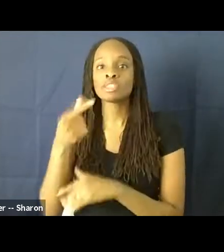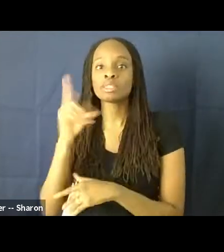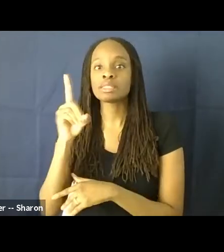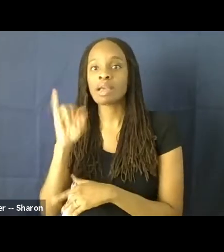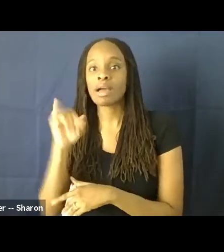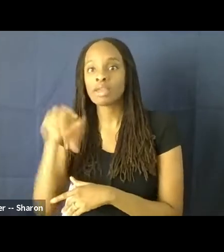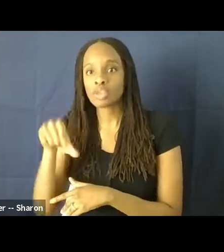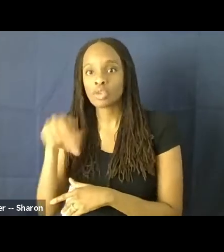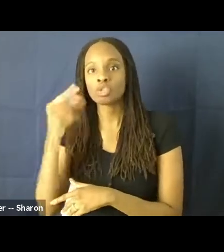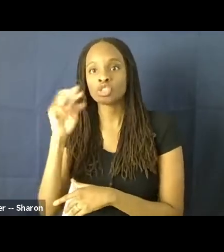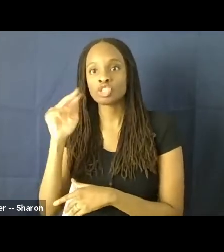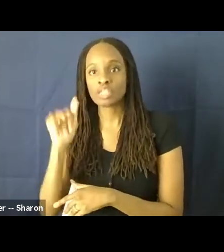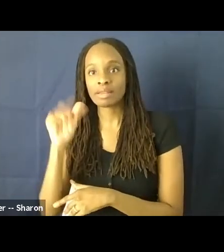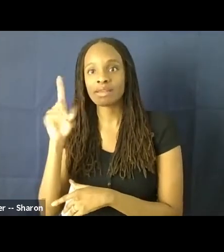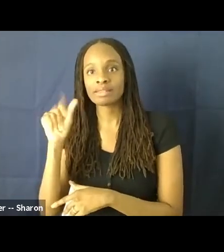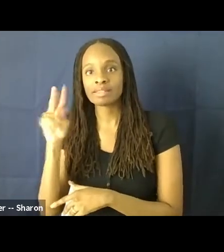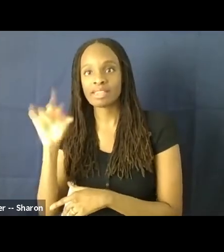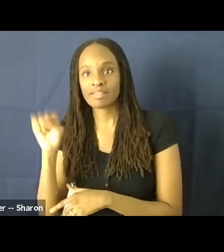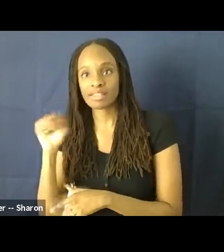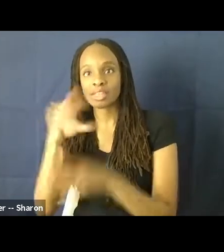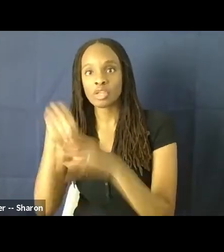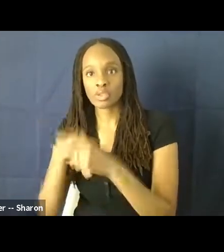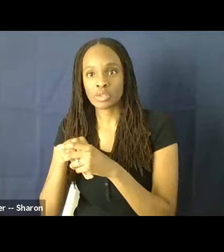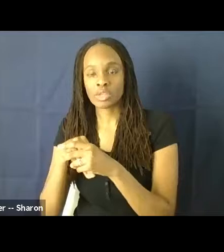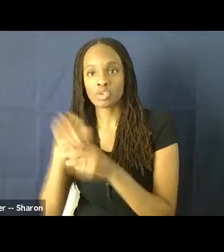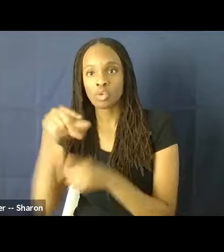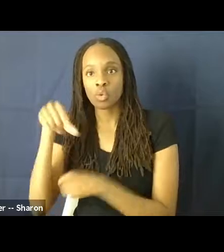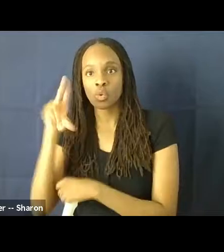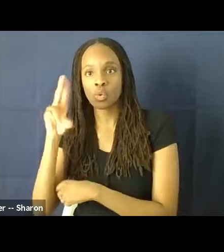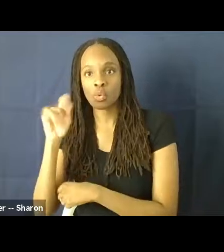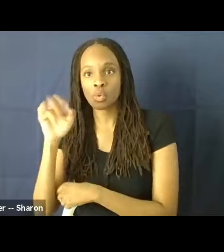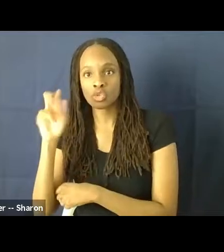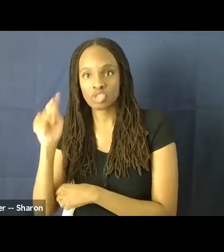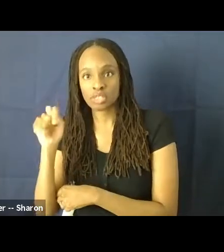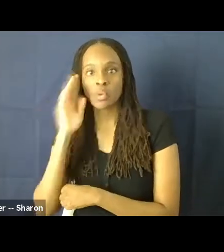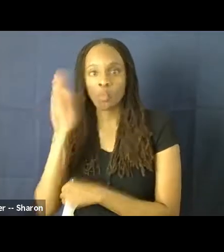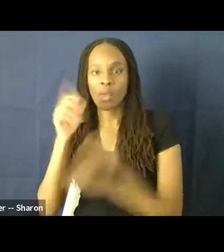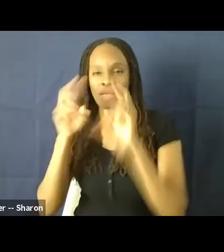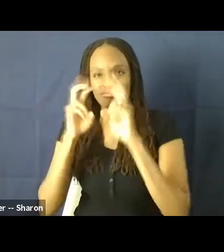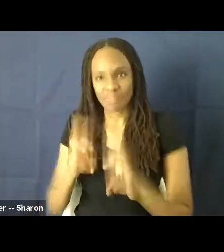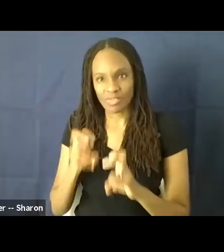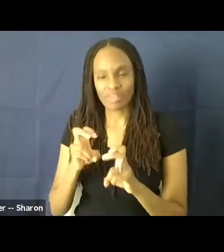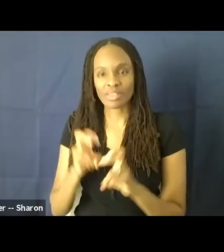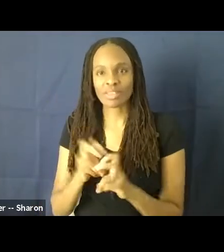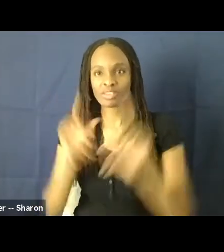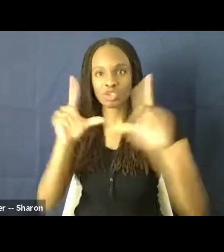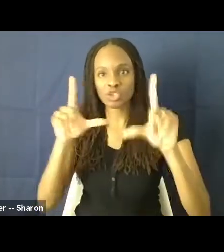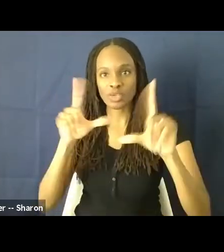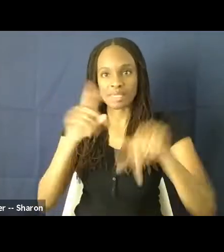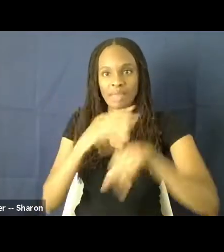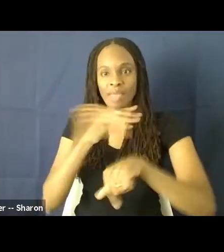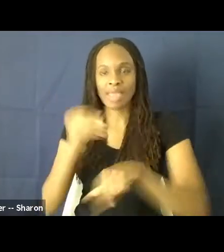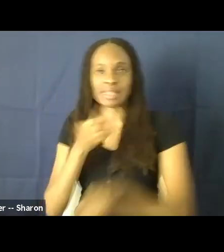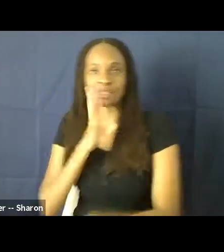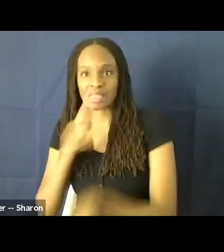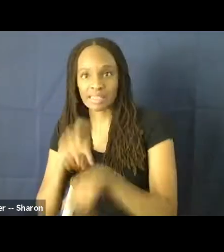quotient, and this will track and do an automated analysis of screen time and speaking time. So we hope that this will